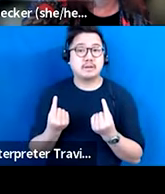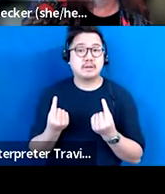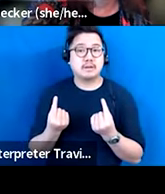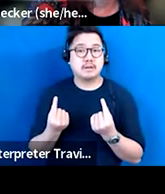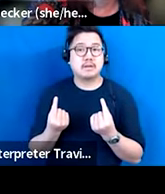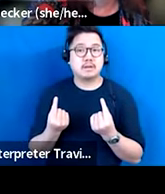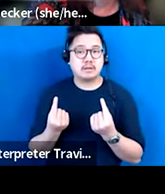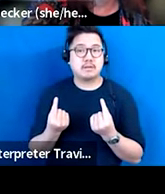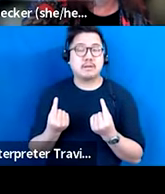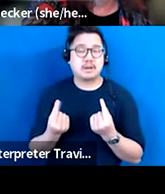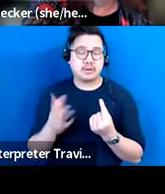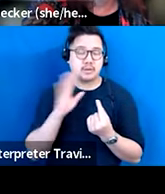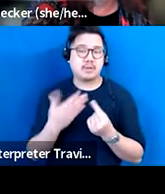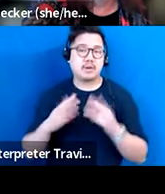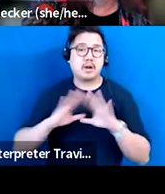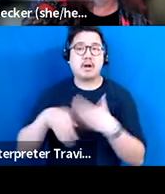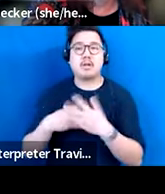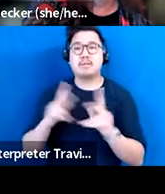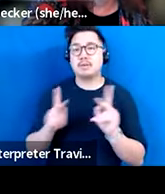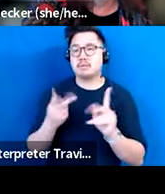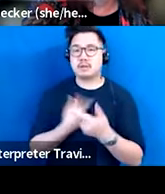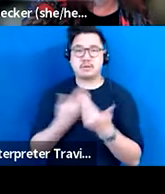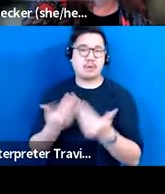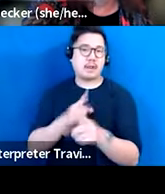panelists and Kate can answer them.